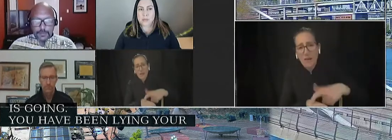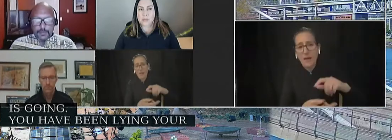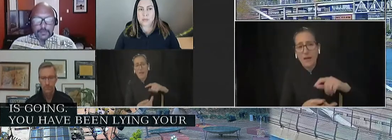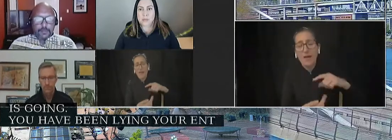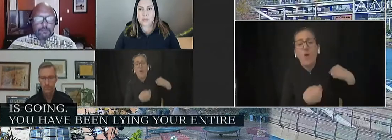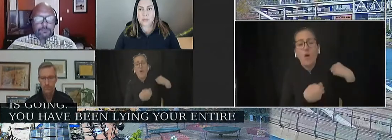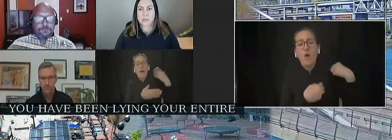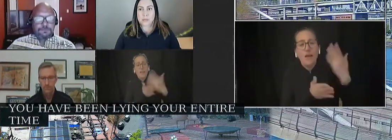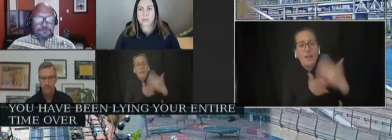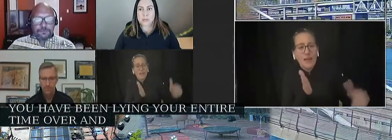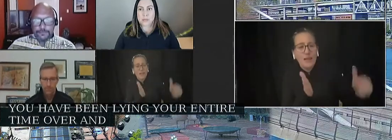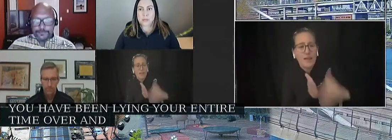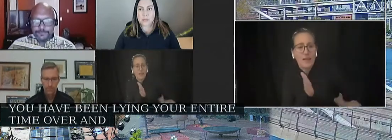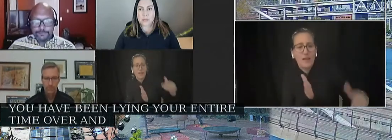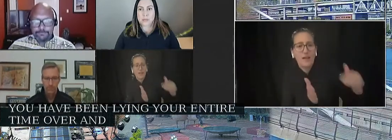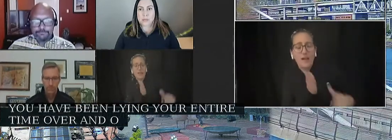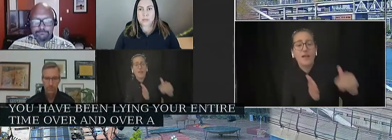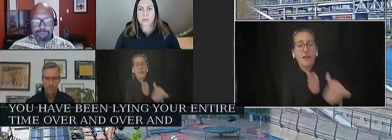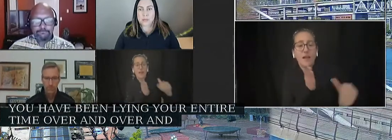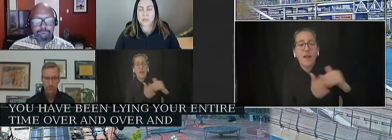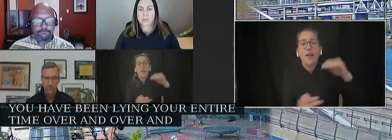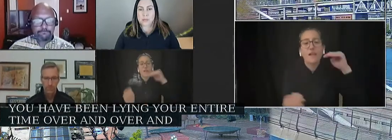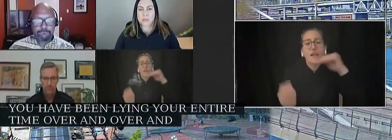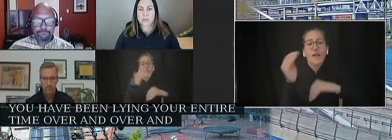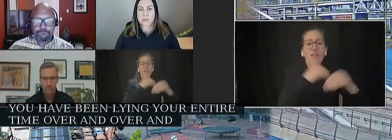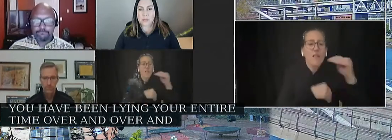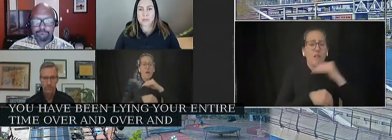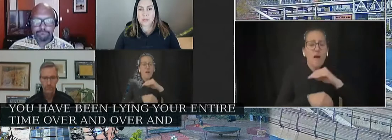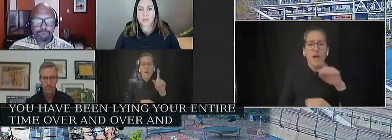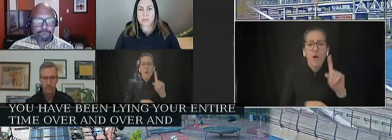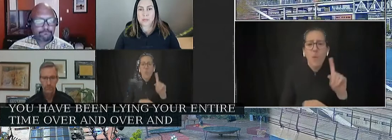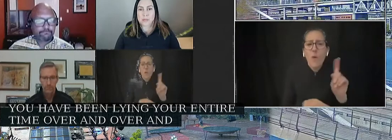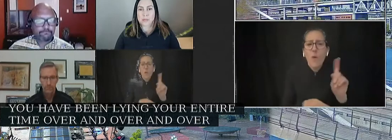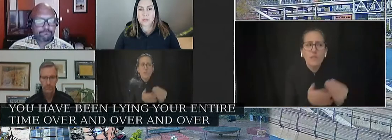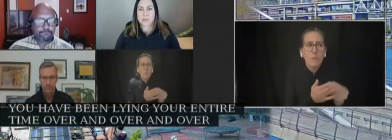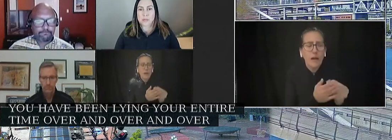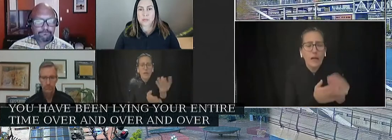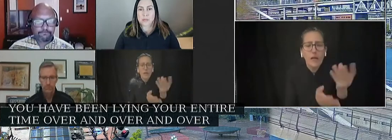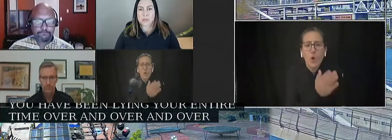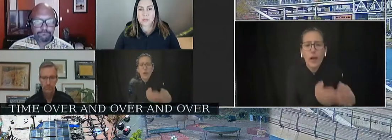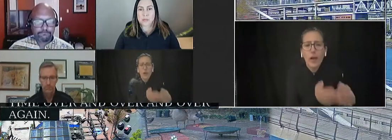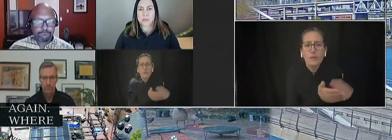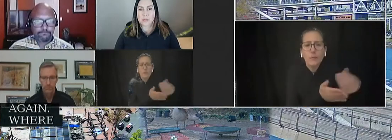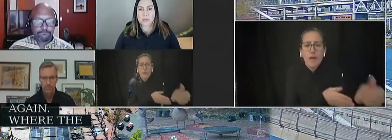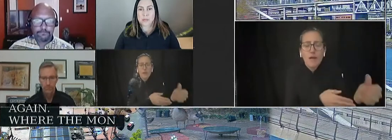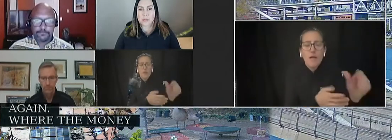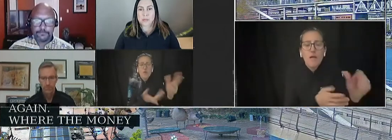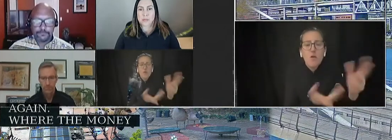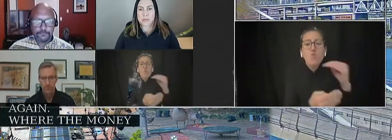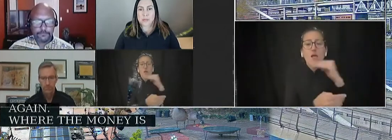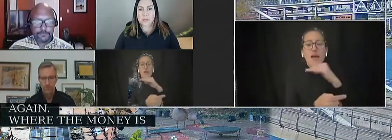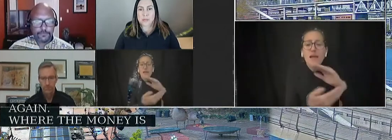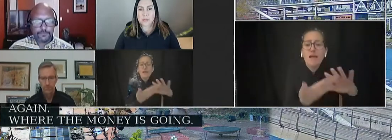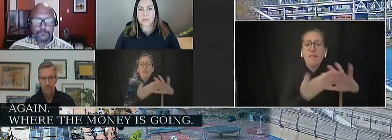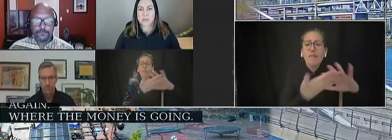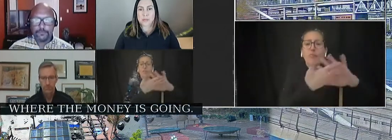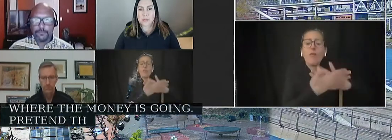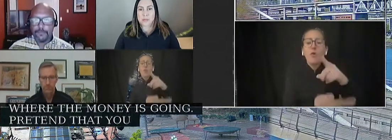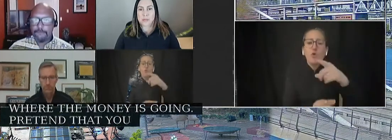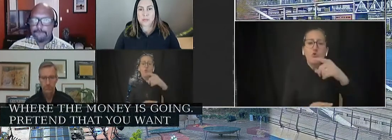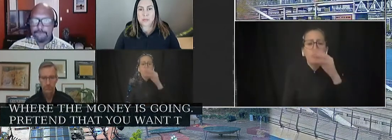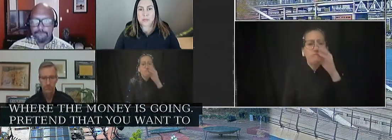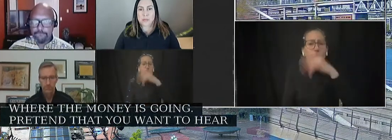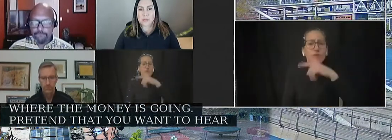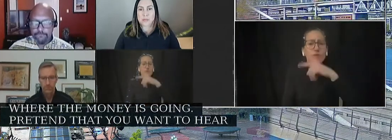and over and over and over where the money is going. You pretend that you want to hear committees. You've heard so